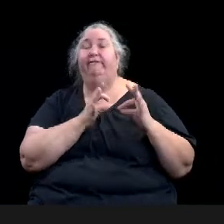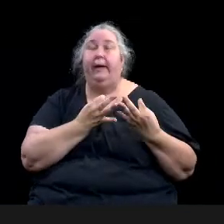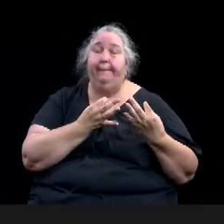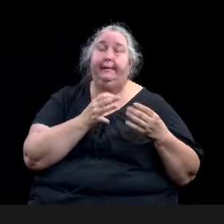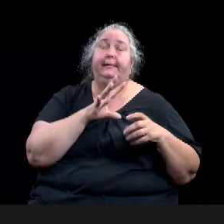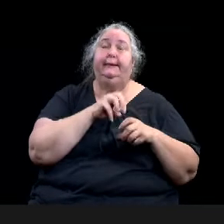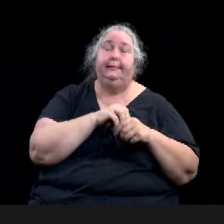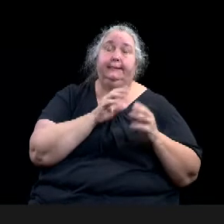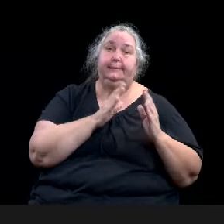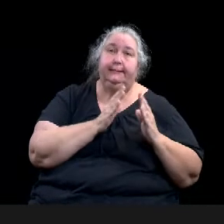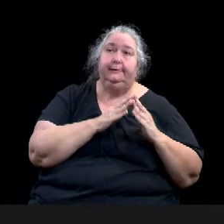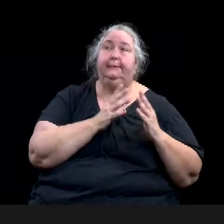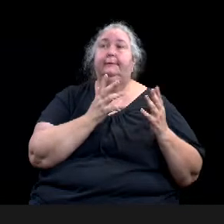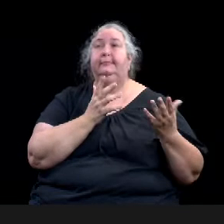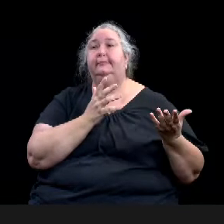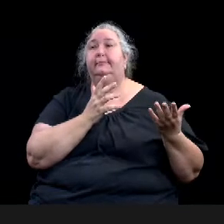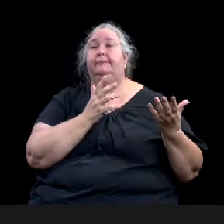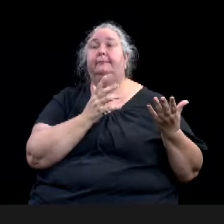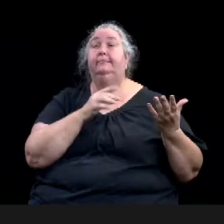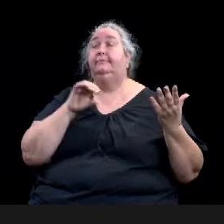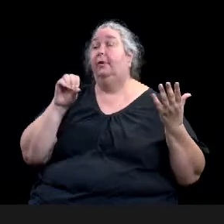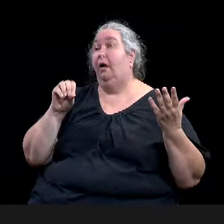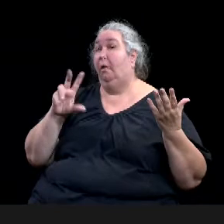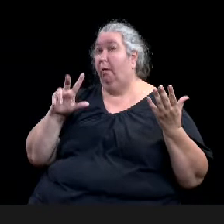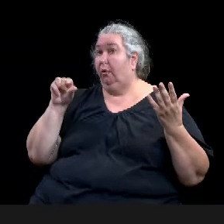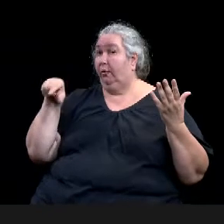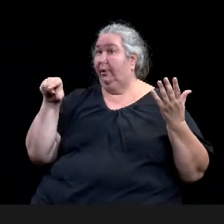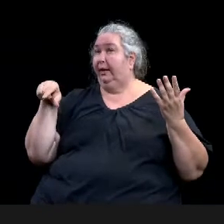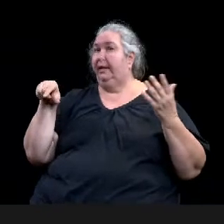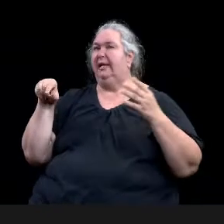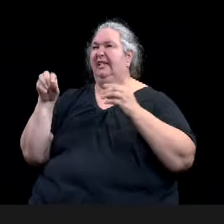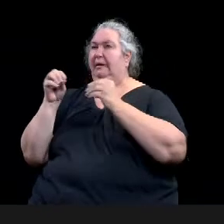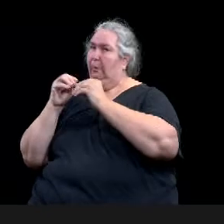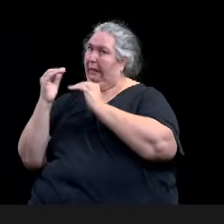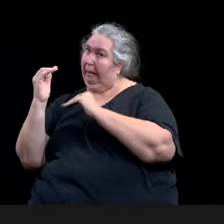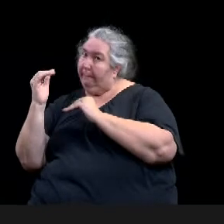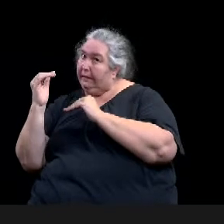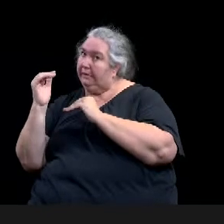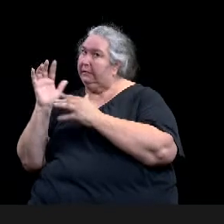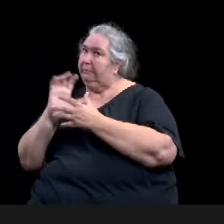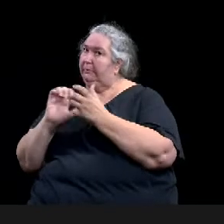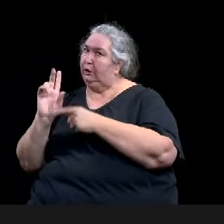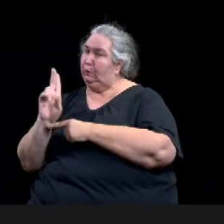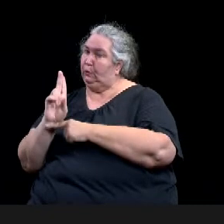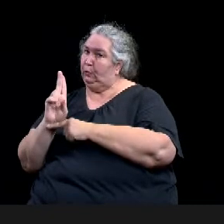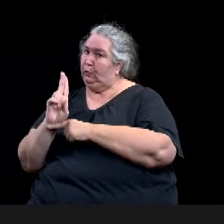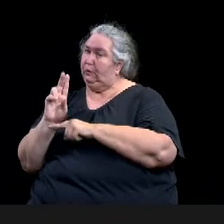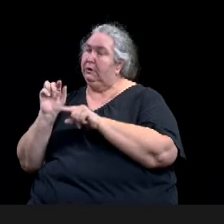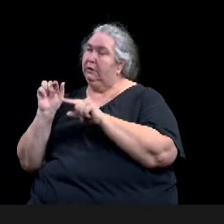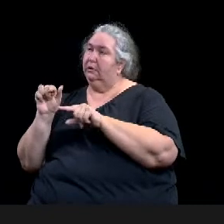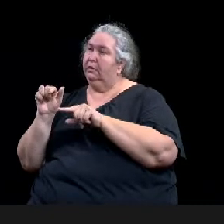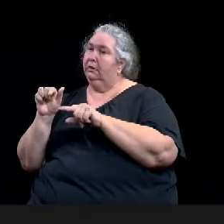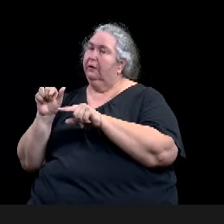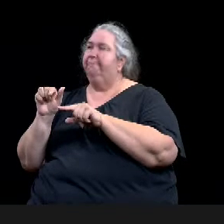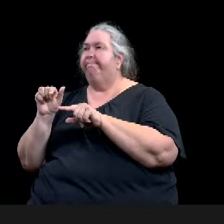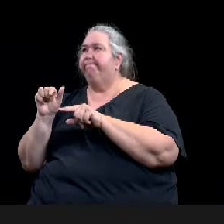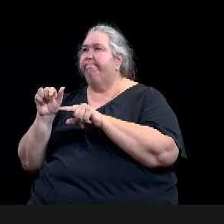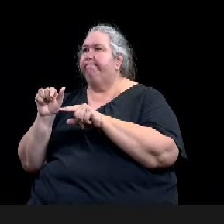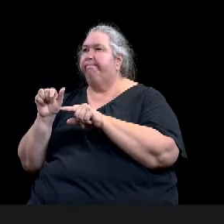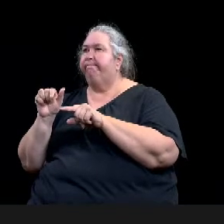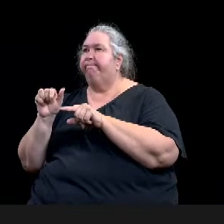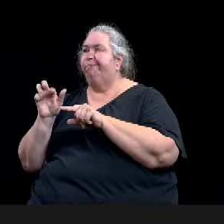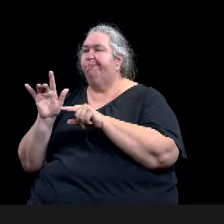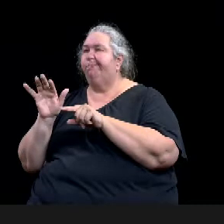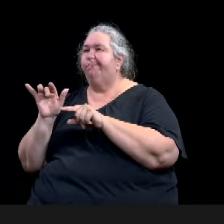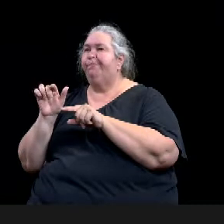does, uh, have, um, allow limited commercial uses, uh, and office uses, and then some, um, low